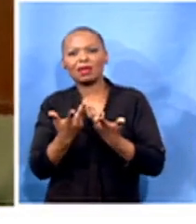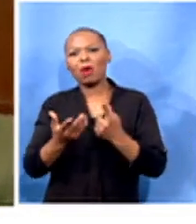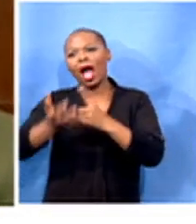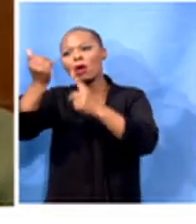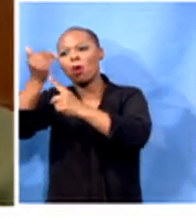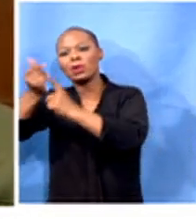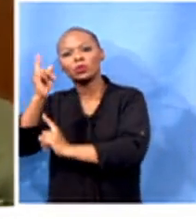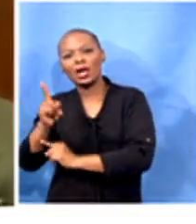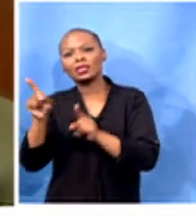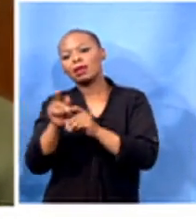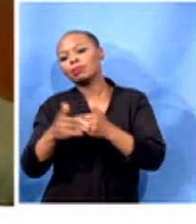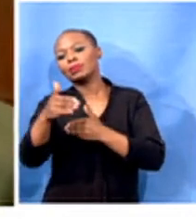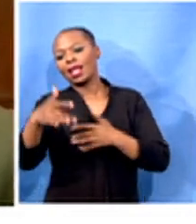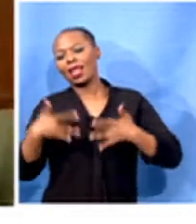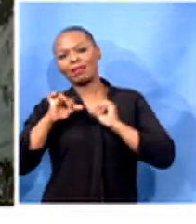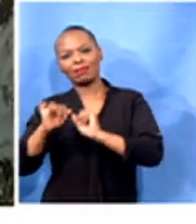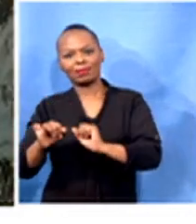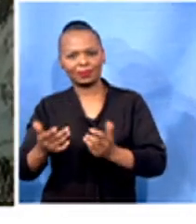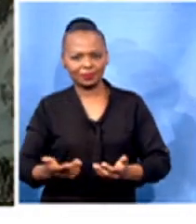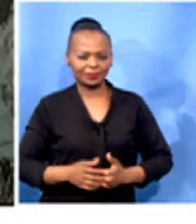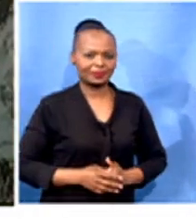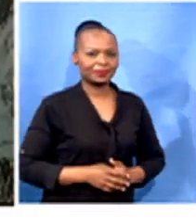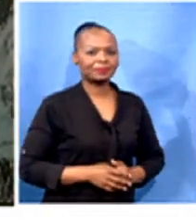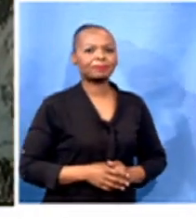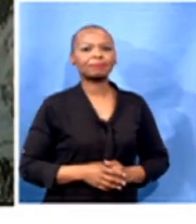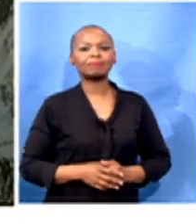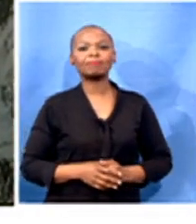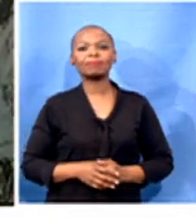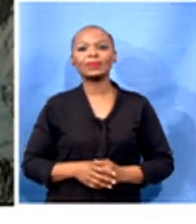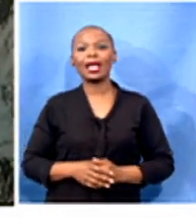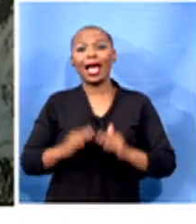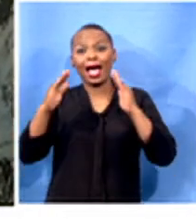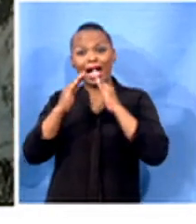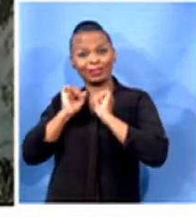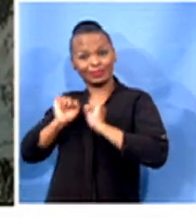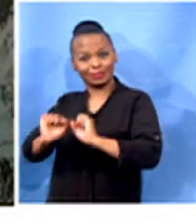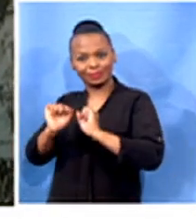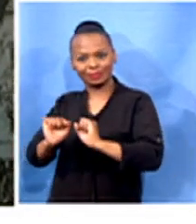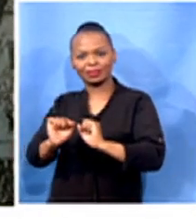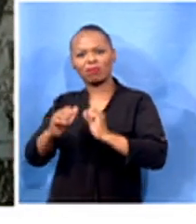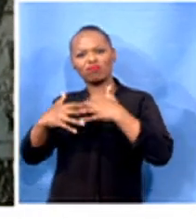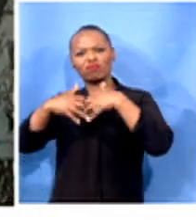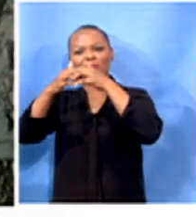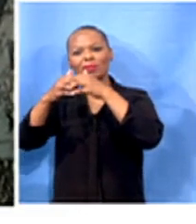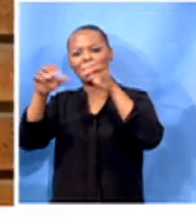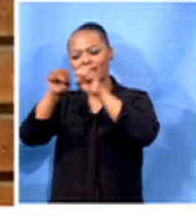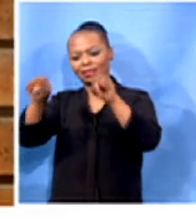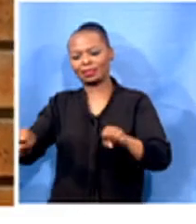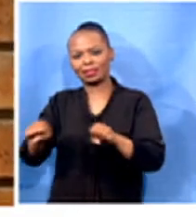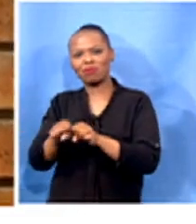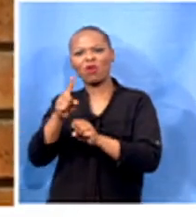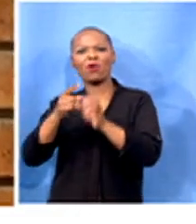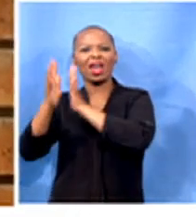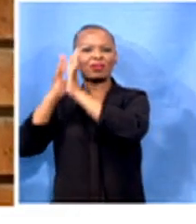accomplishing in his life and in his afterlife. The home of Steve Biko was declared a heritage site in 1997